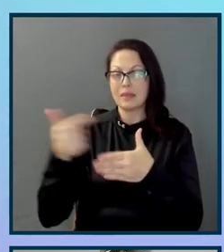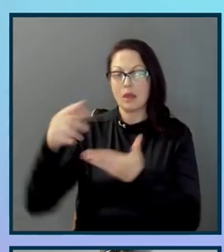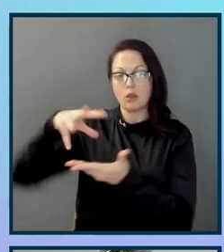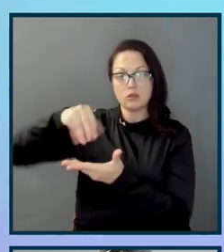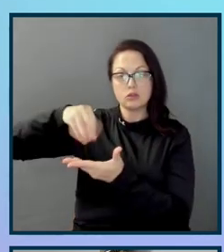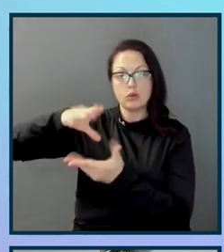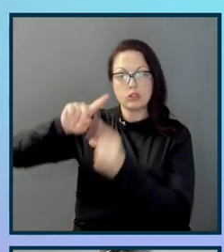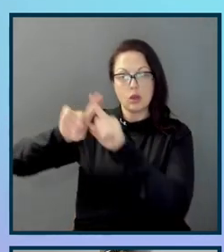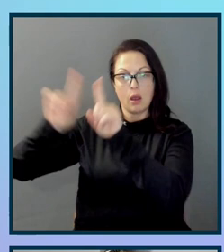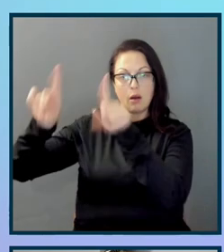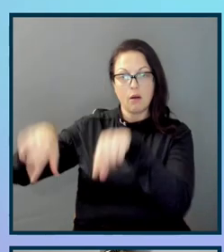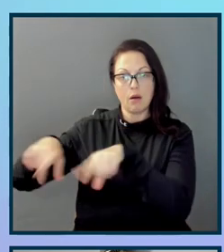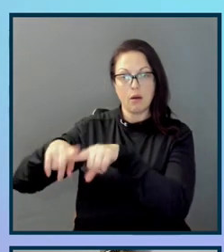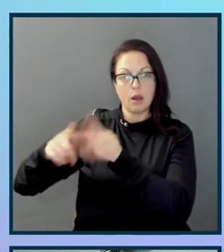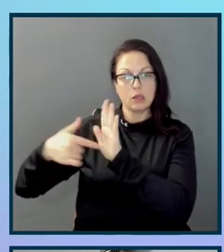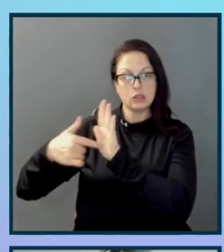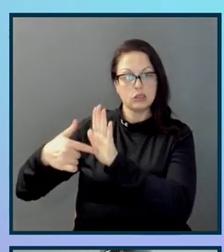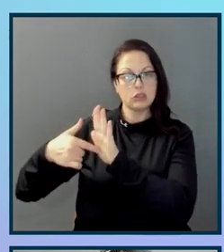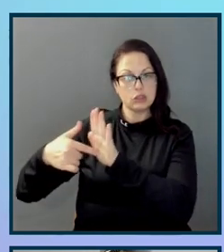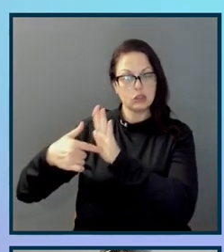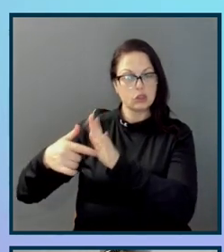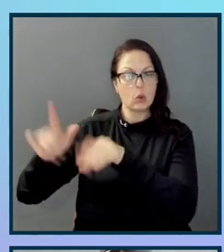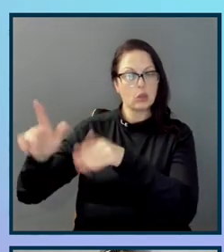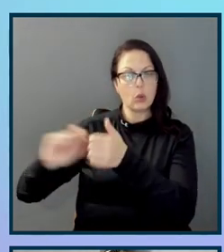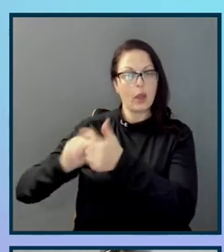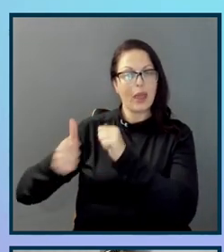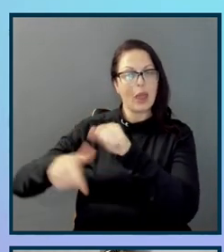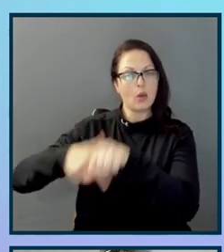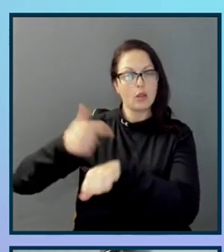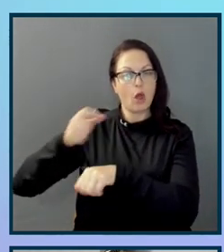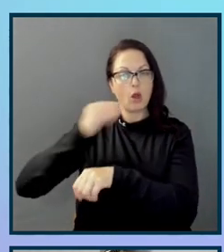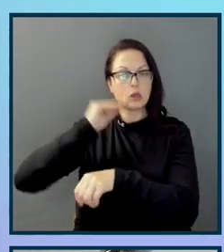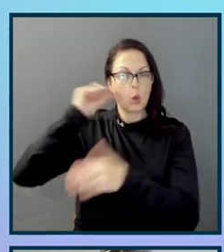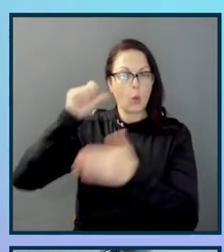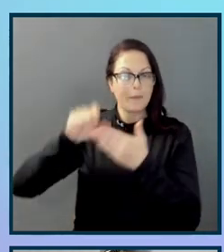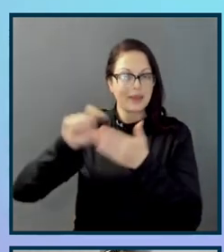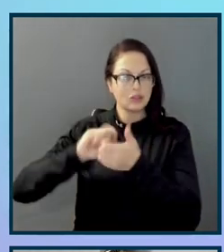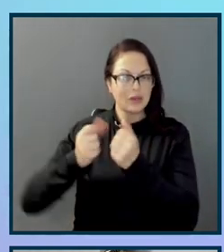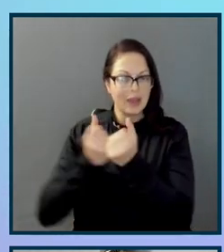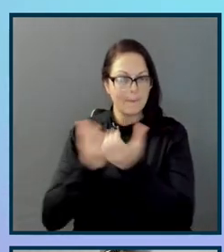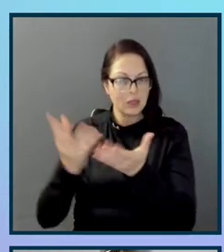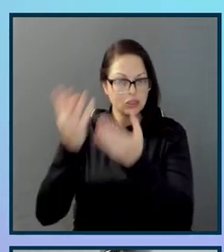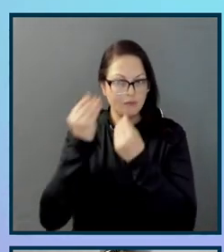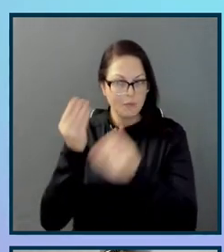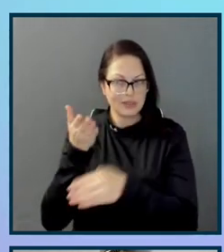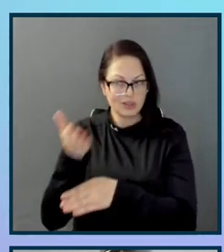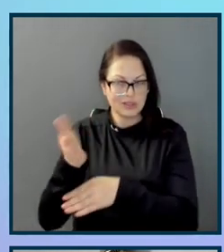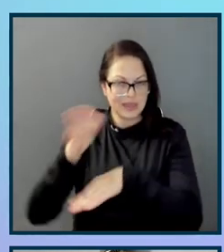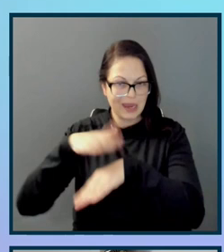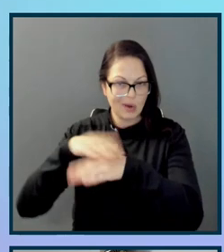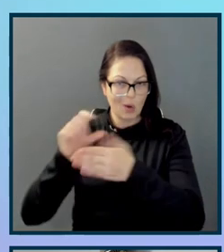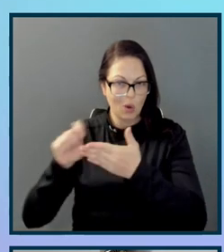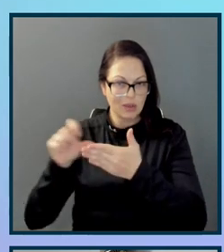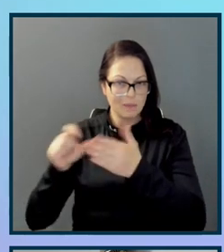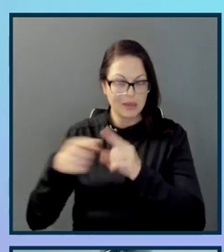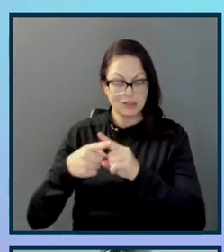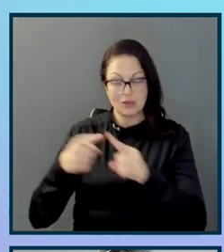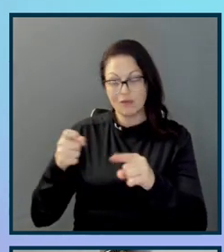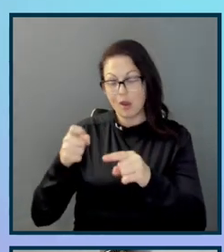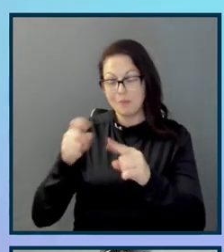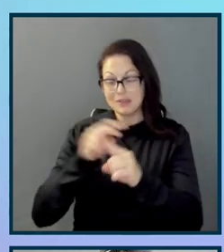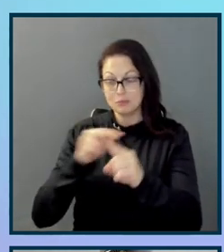showing you how long the home page was and how much information was actually on the page. Which from an accessibility perspective,